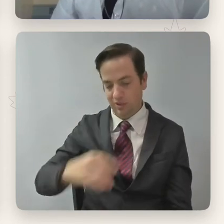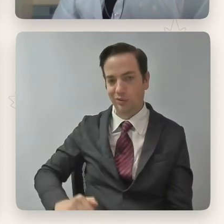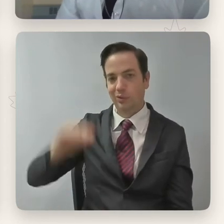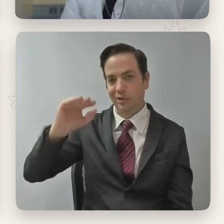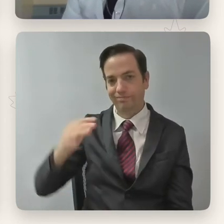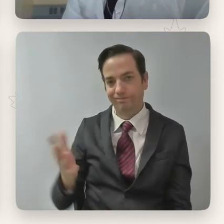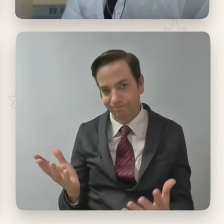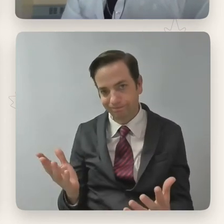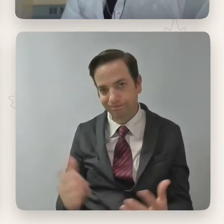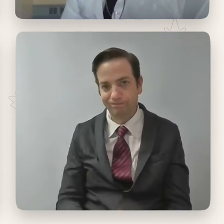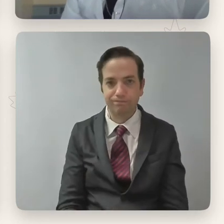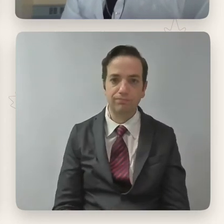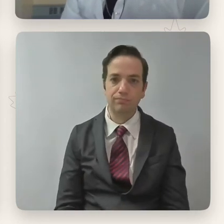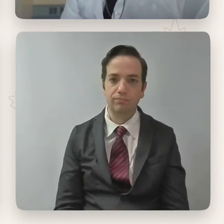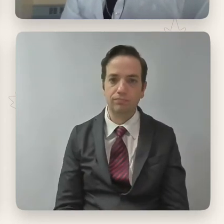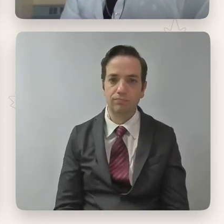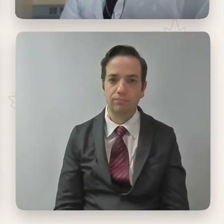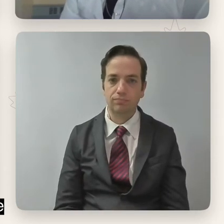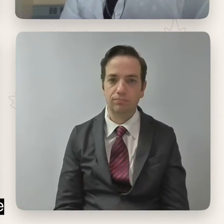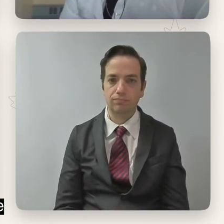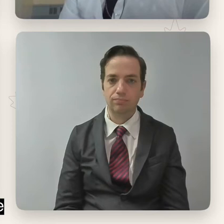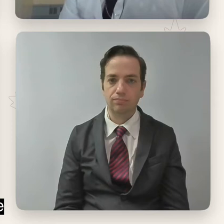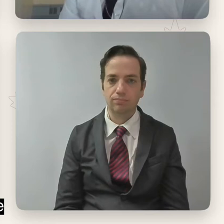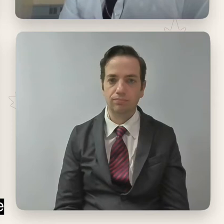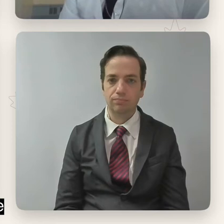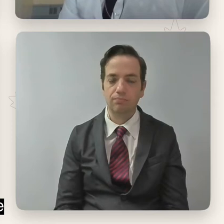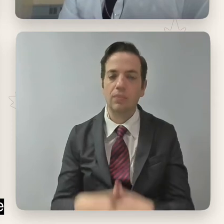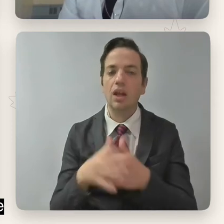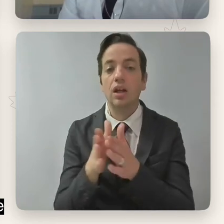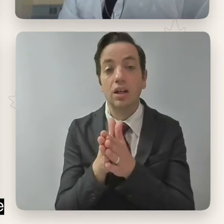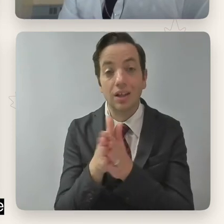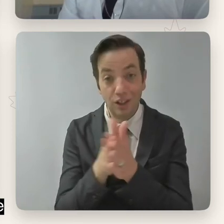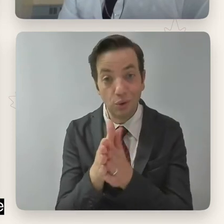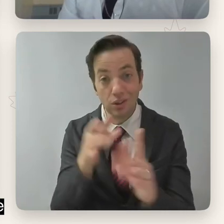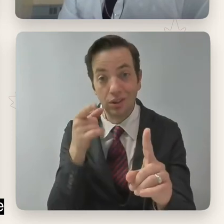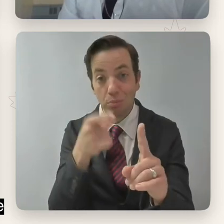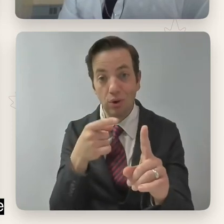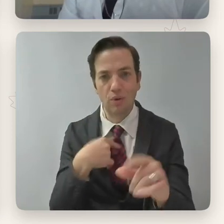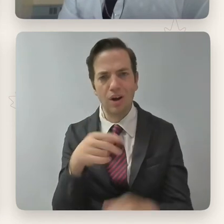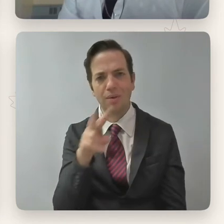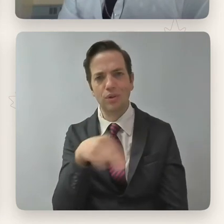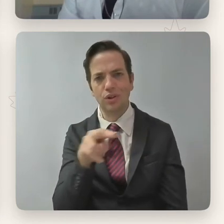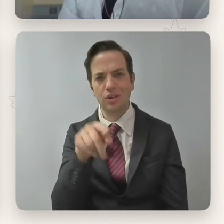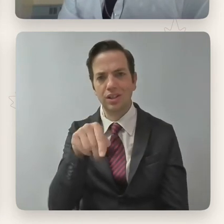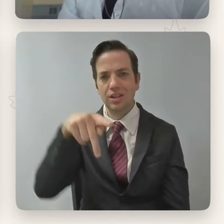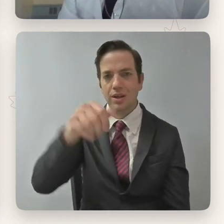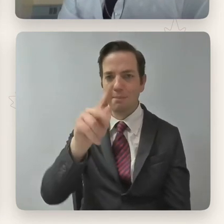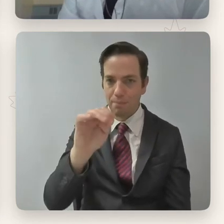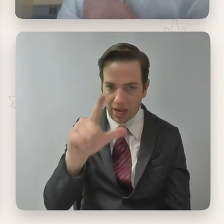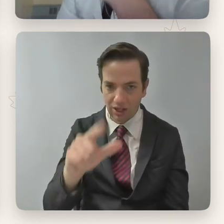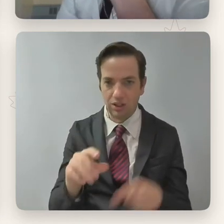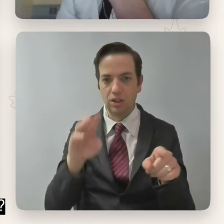and I think we can just sort of look to the people on this panel. Like I'm thinking of the fact that Mustafa has a starring role in a, in Netflix